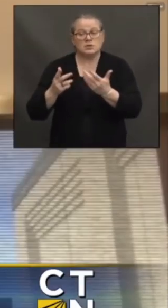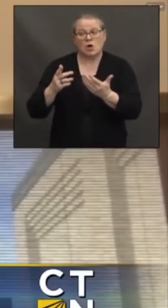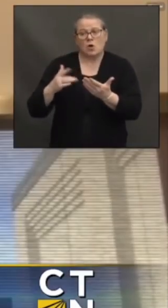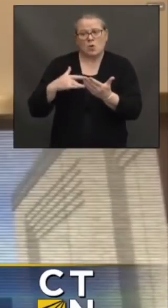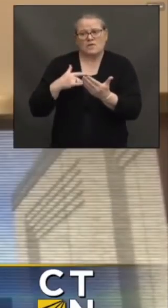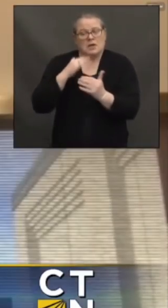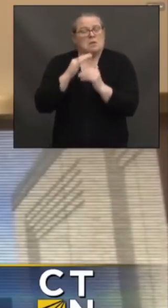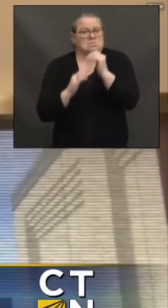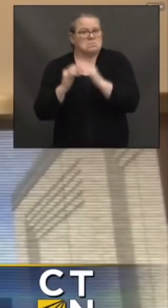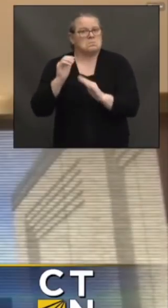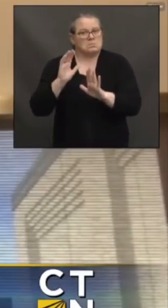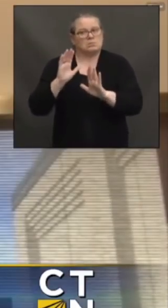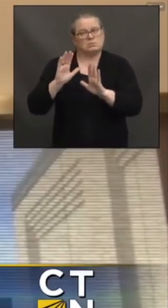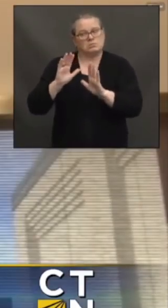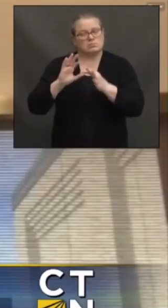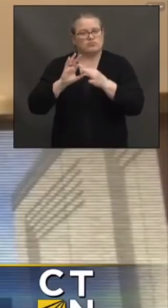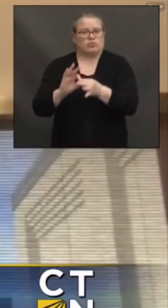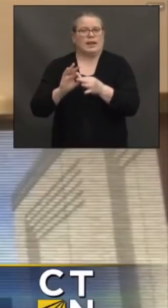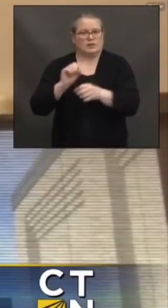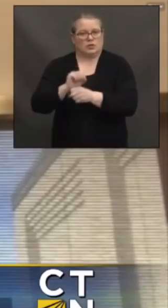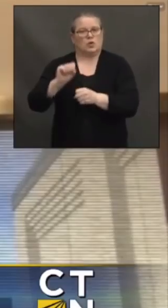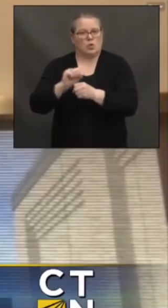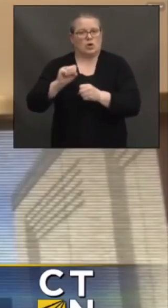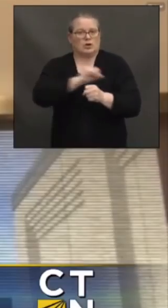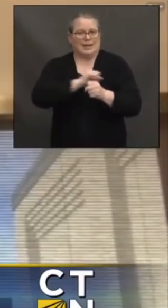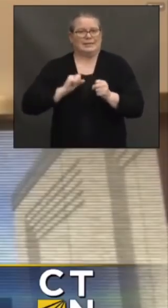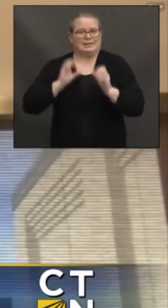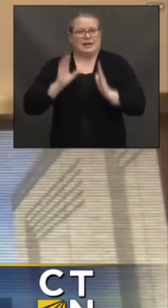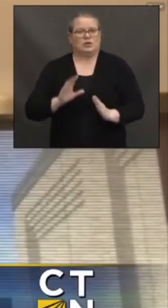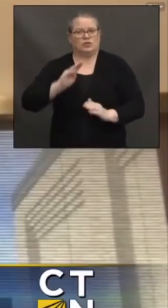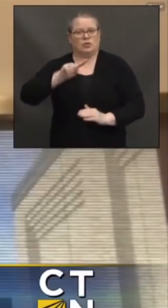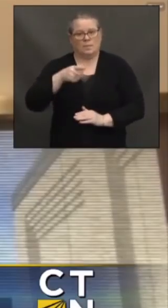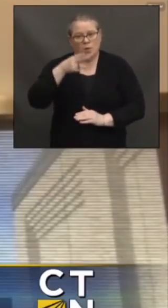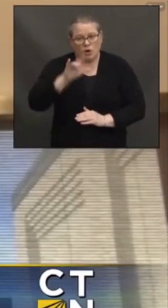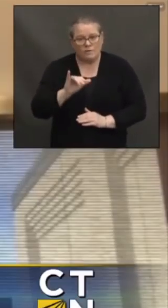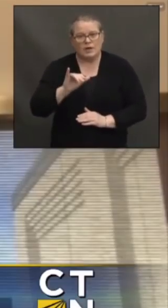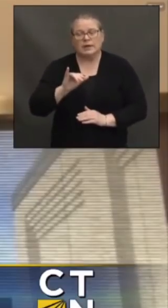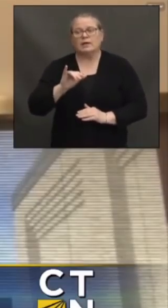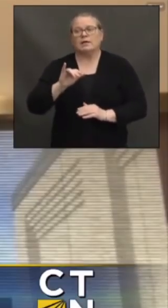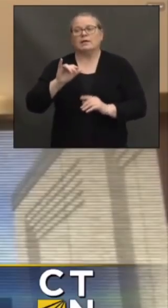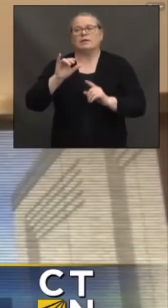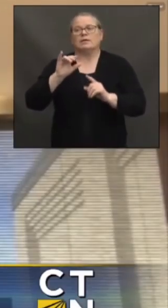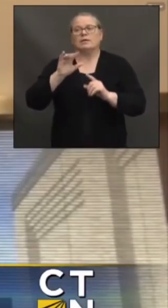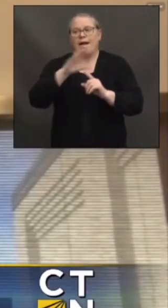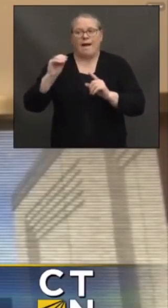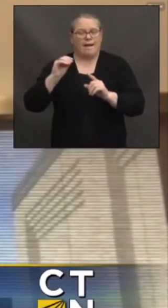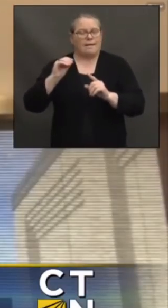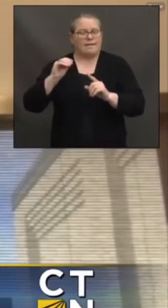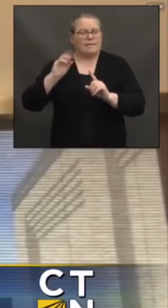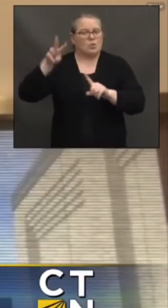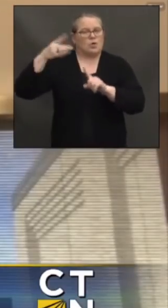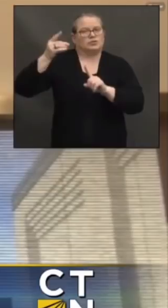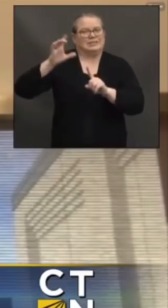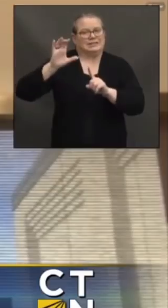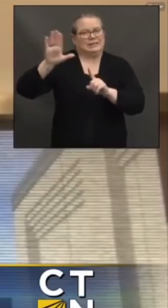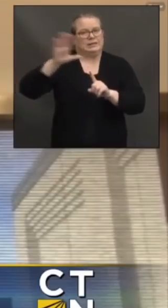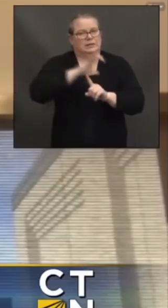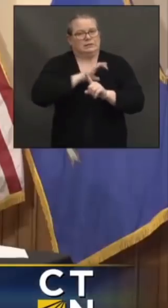in a good position relative to the work of Senator Murphy, our delegation, and the rest of our counterparts in Washington.